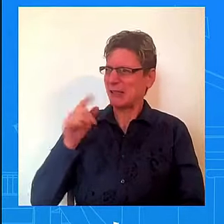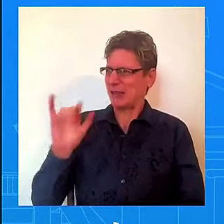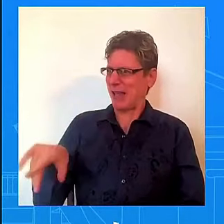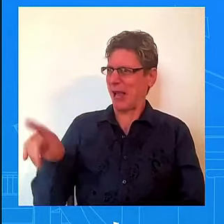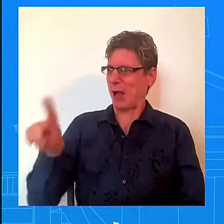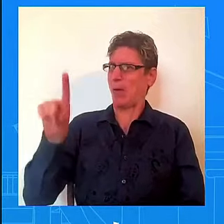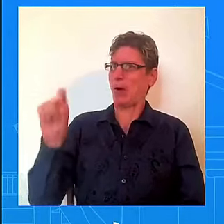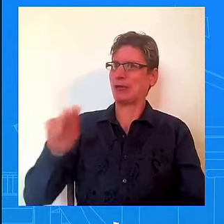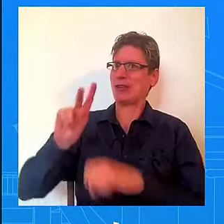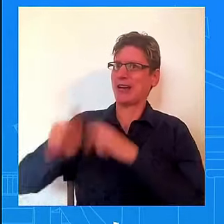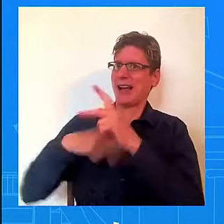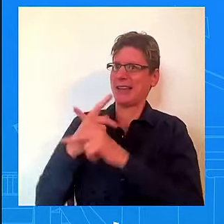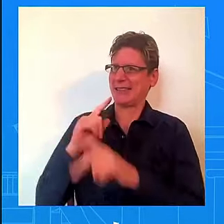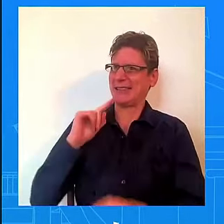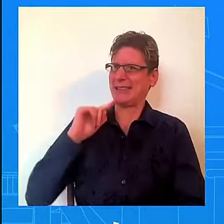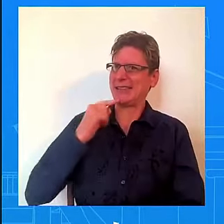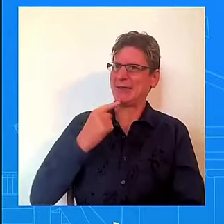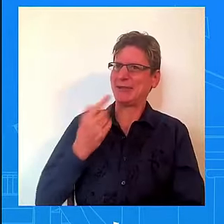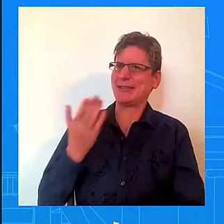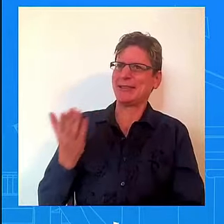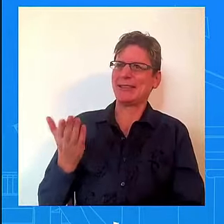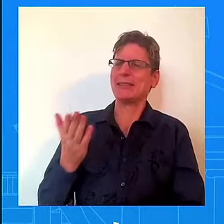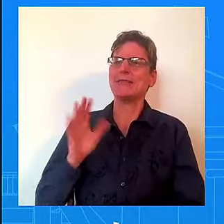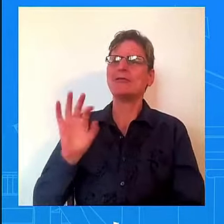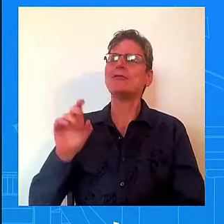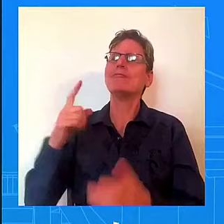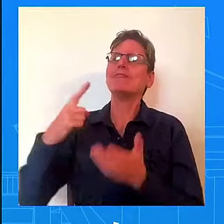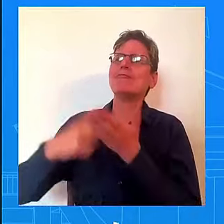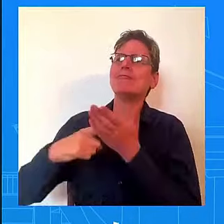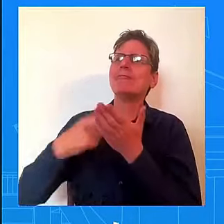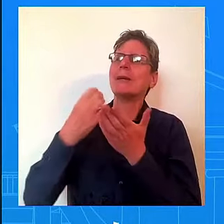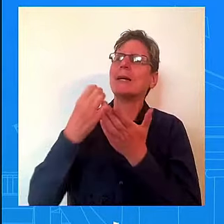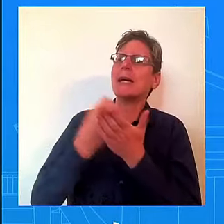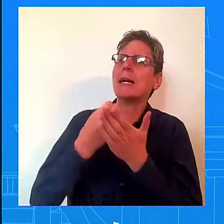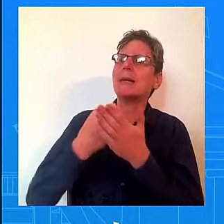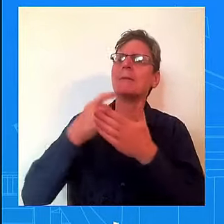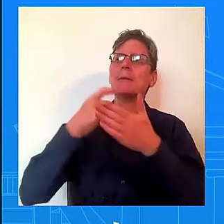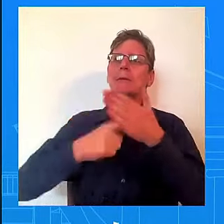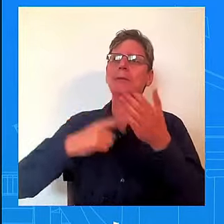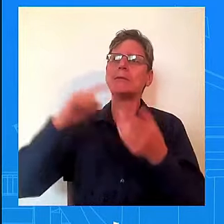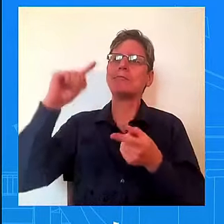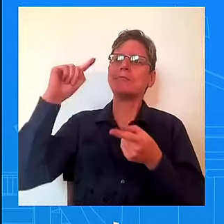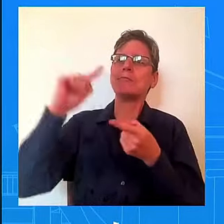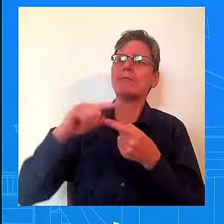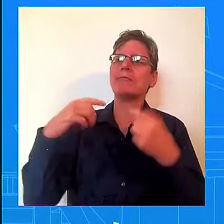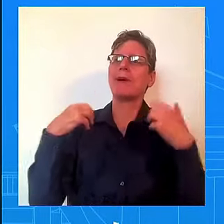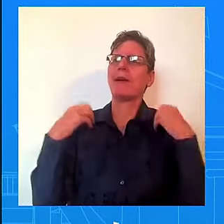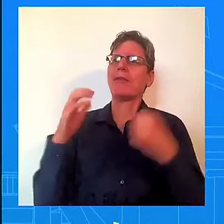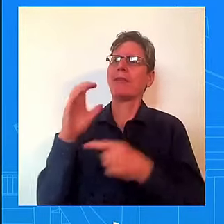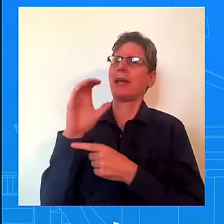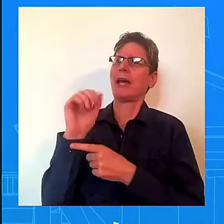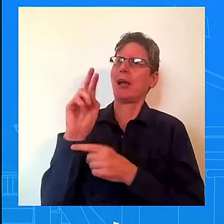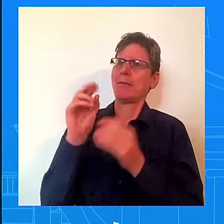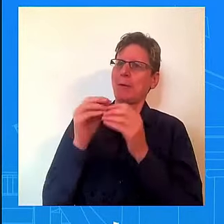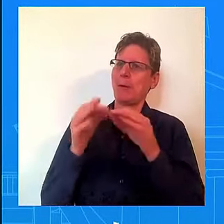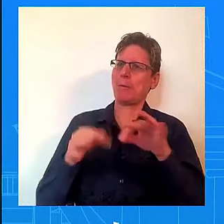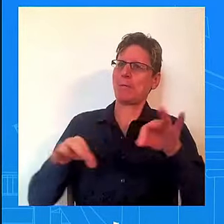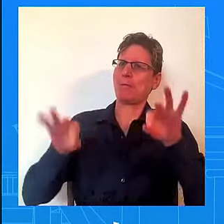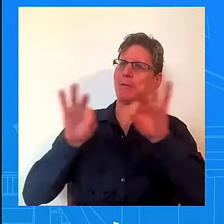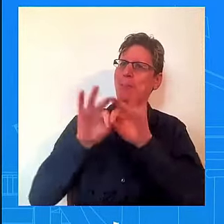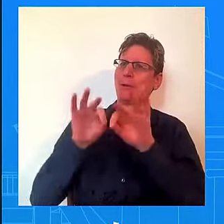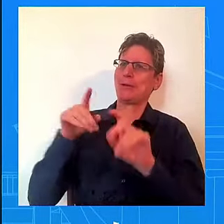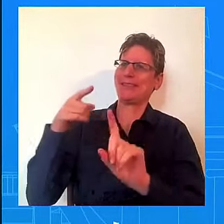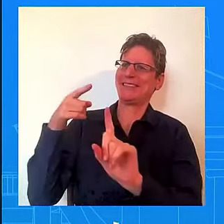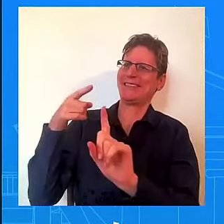care about health care. That's what Americans care about. So... That's what they want to well this is something... They care about... Your colleague just asked me about...